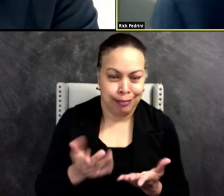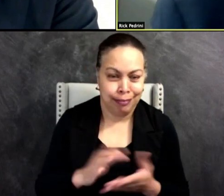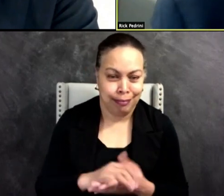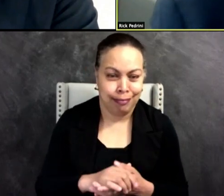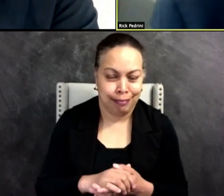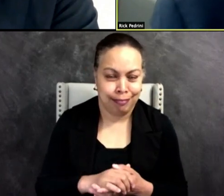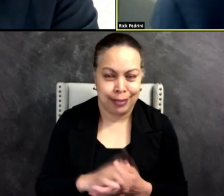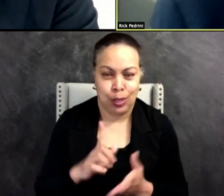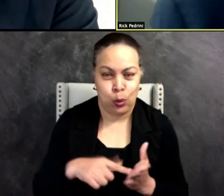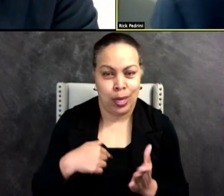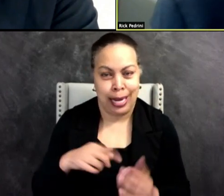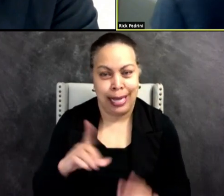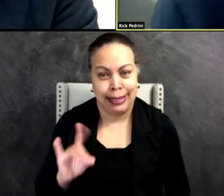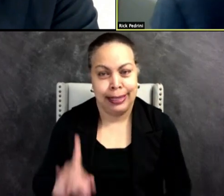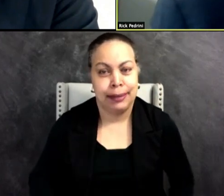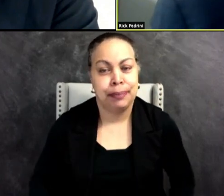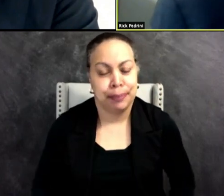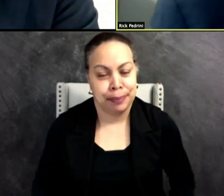what I did.